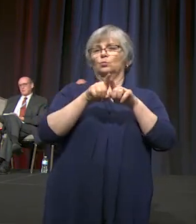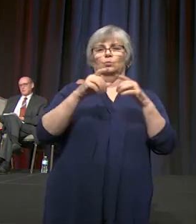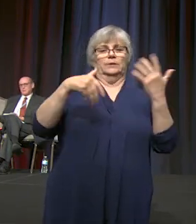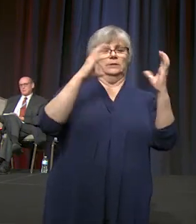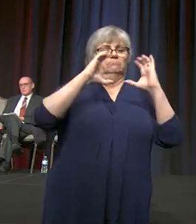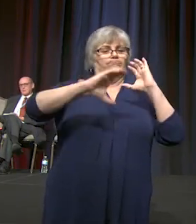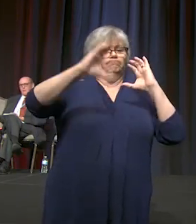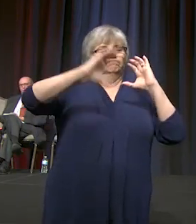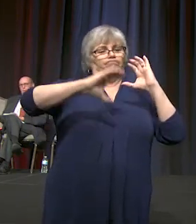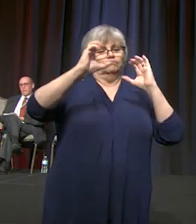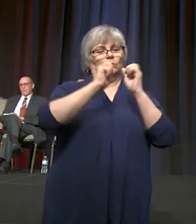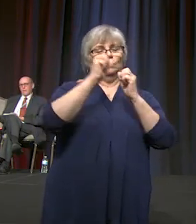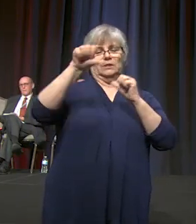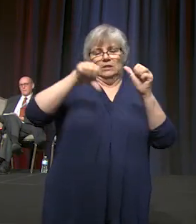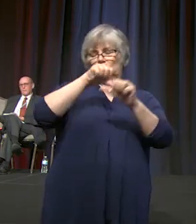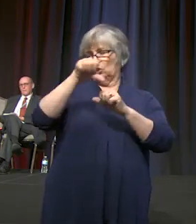another.